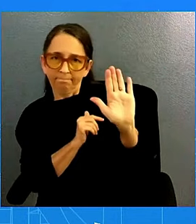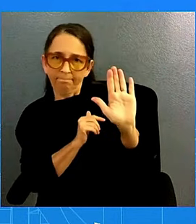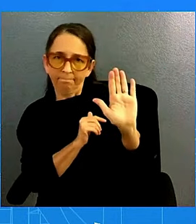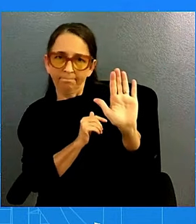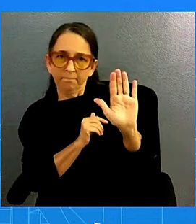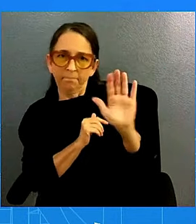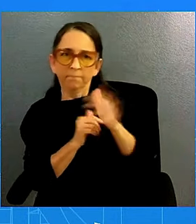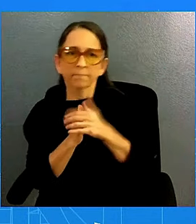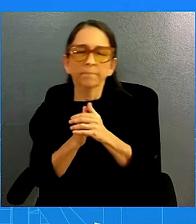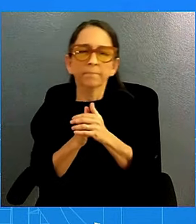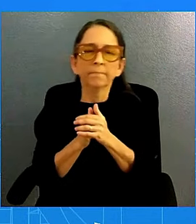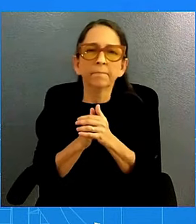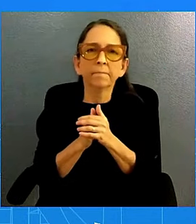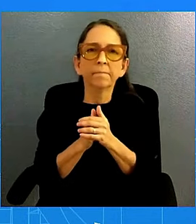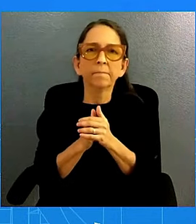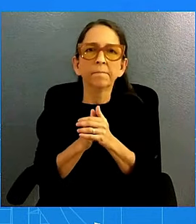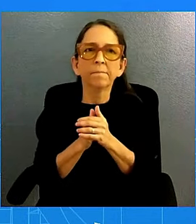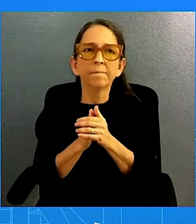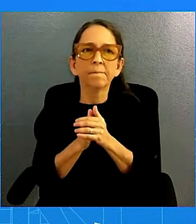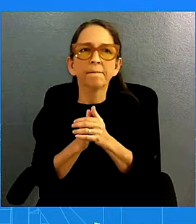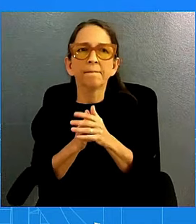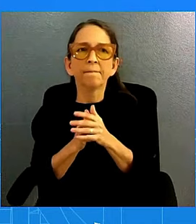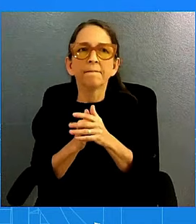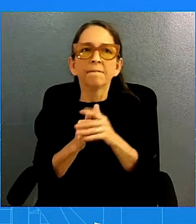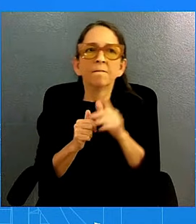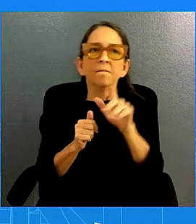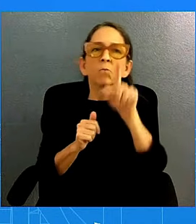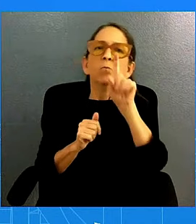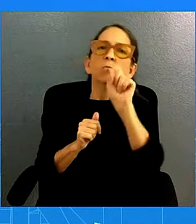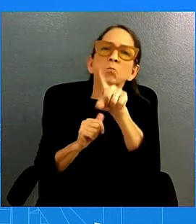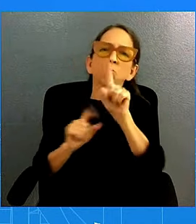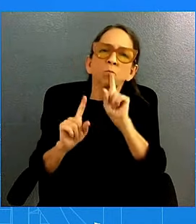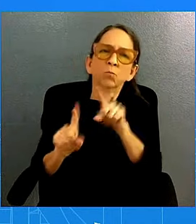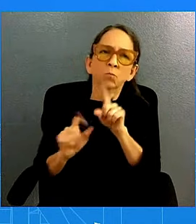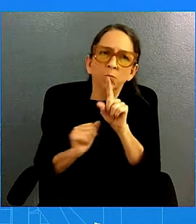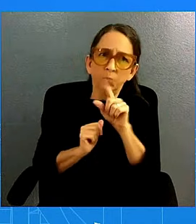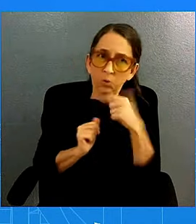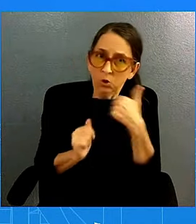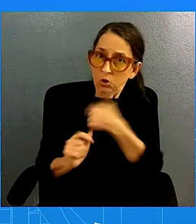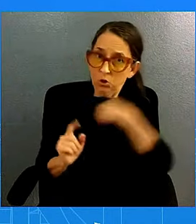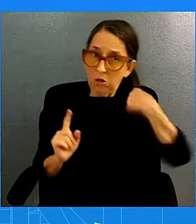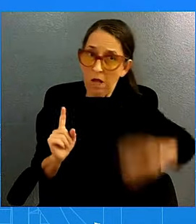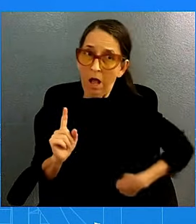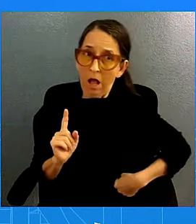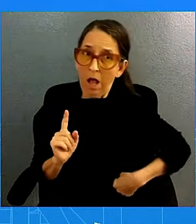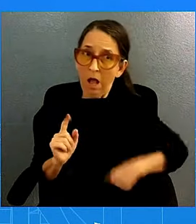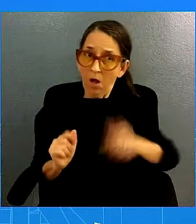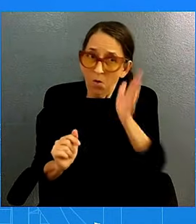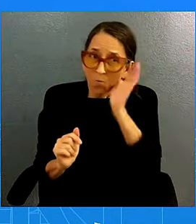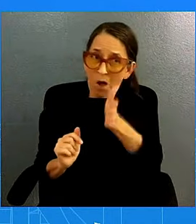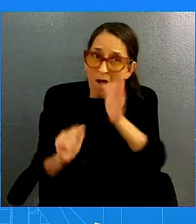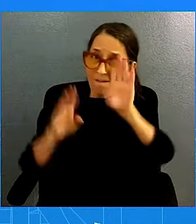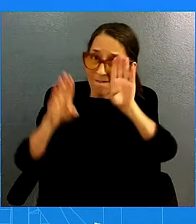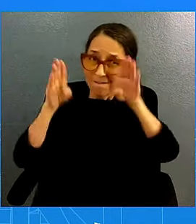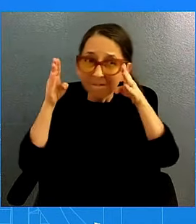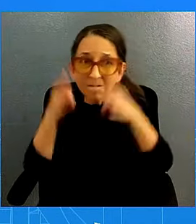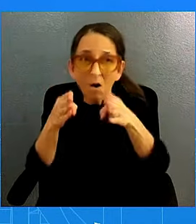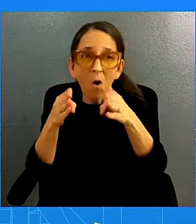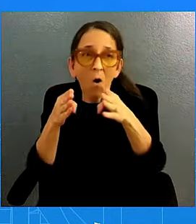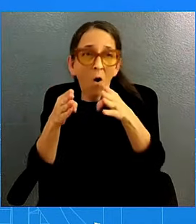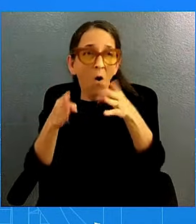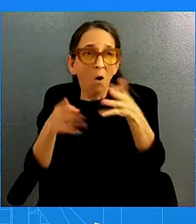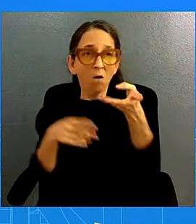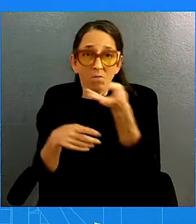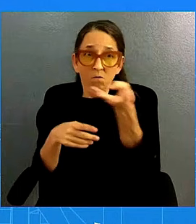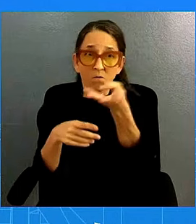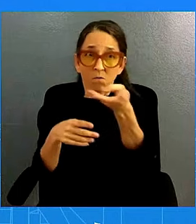Thanks, Karine. John, to what extent will China be a focus of the Quad meeting this weekend? Well, I think it will